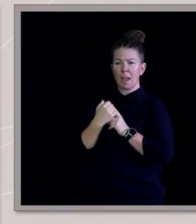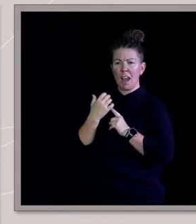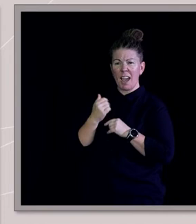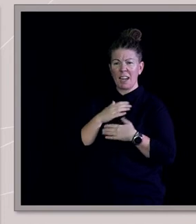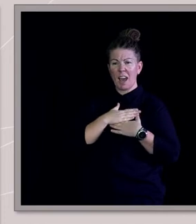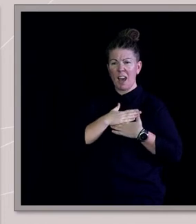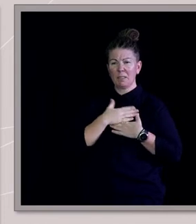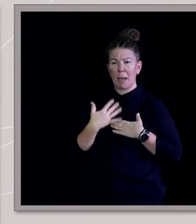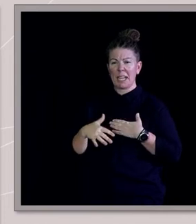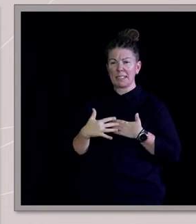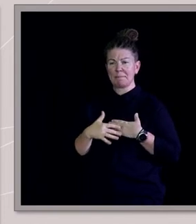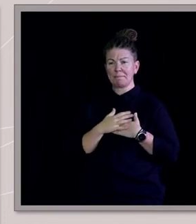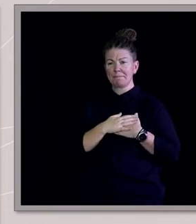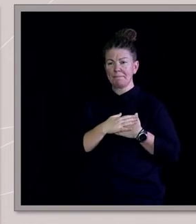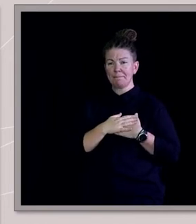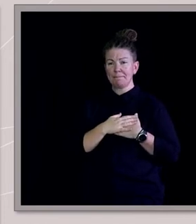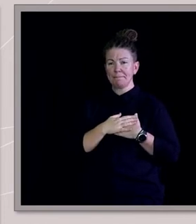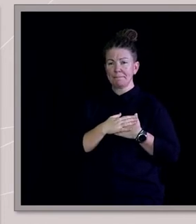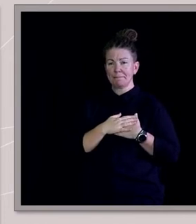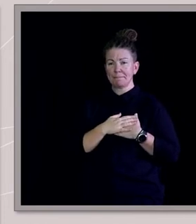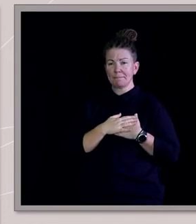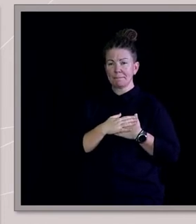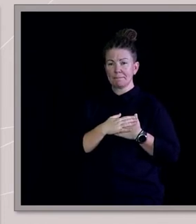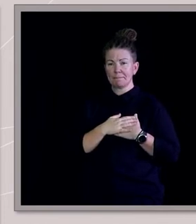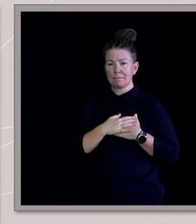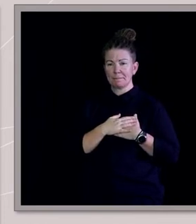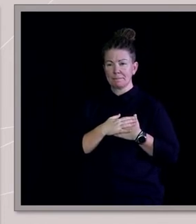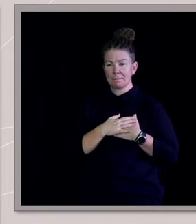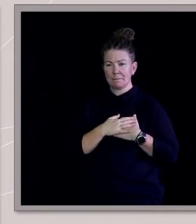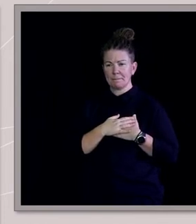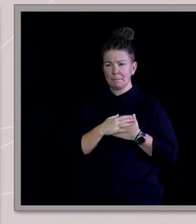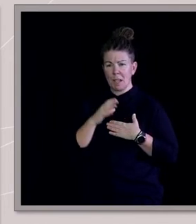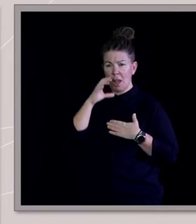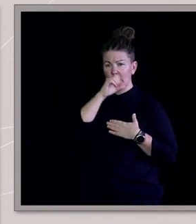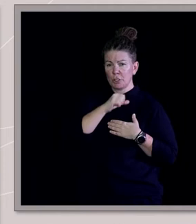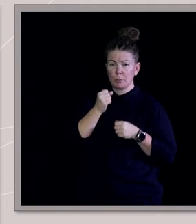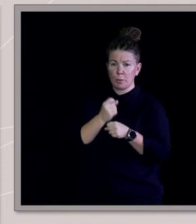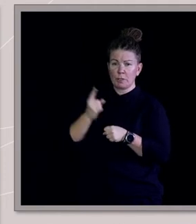heart. And I assumed it was from God.